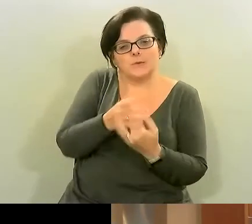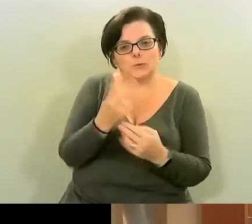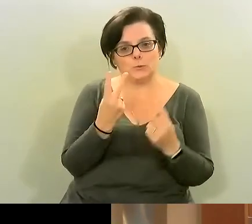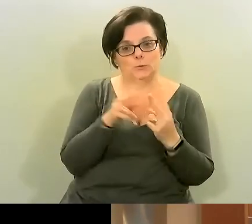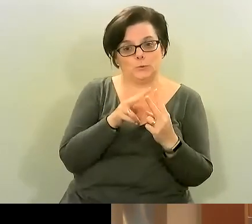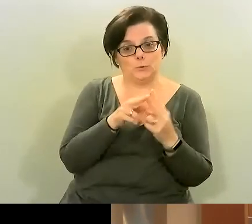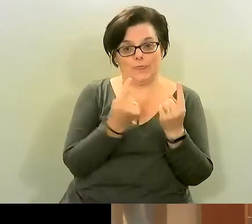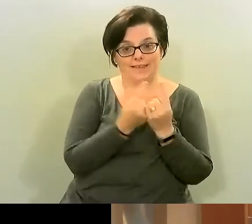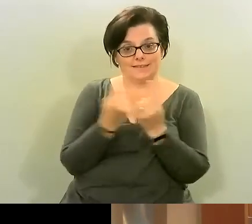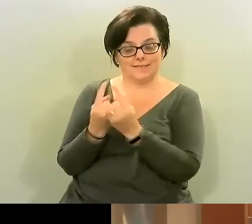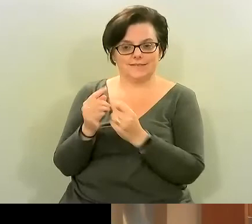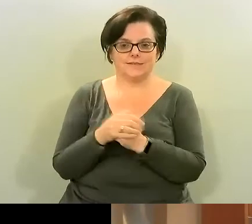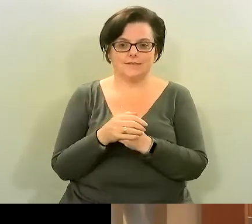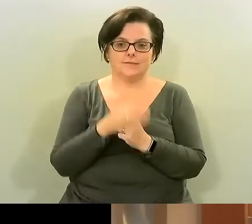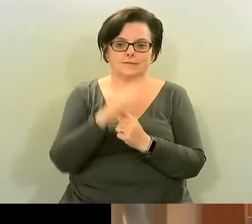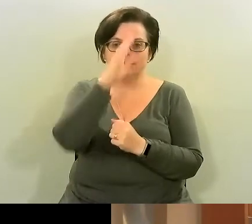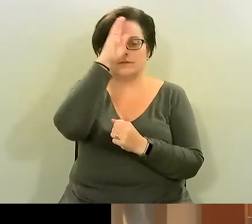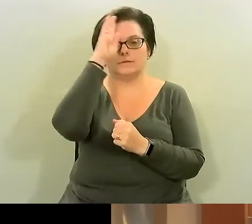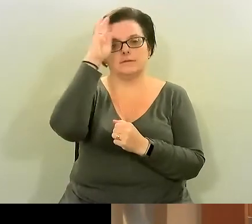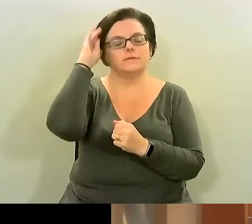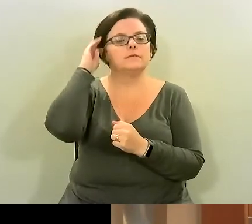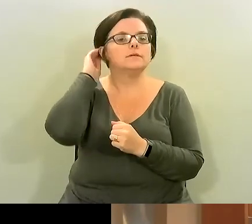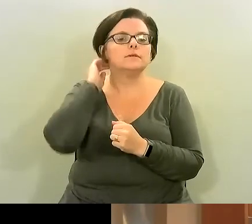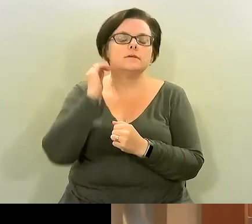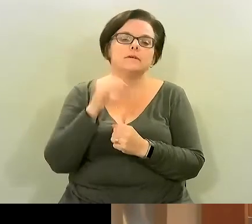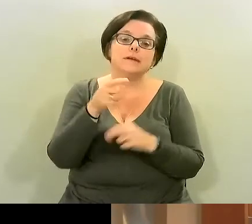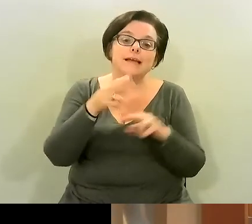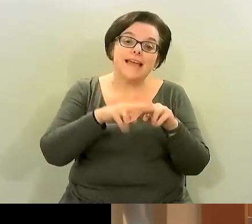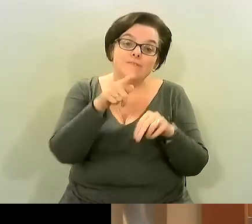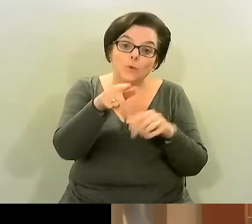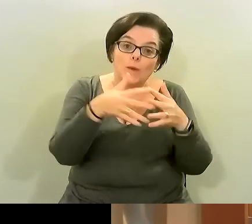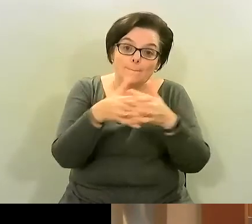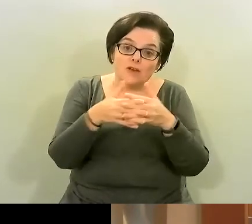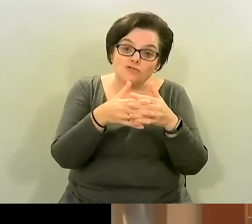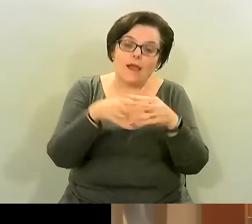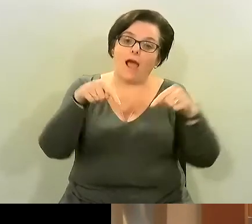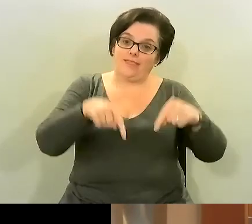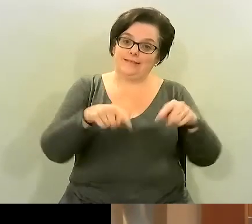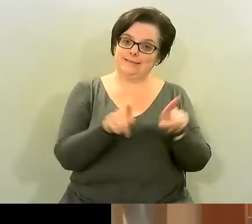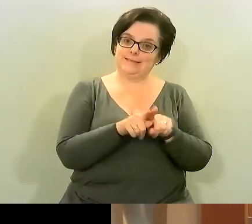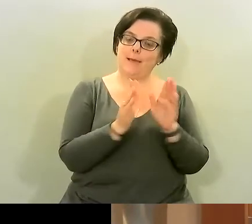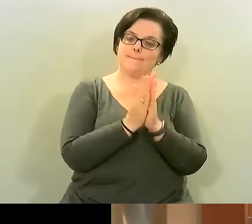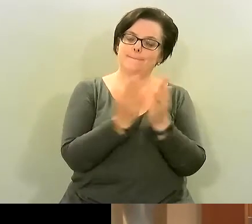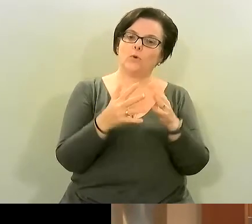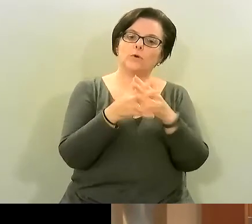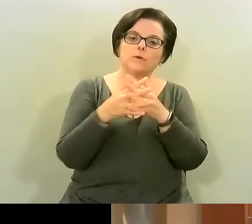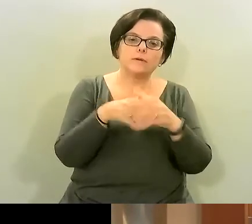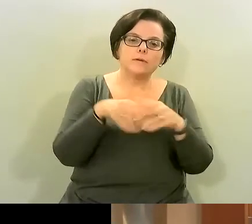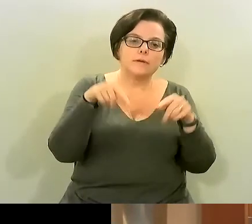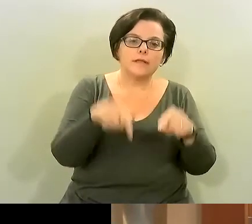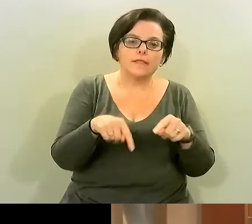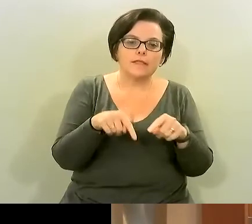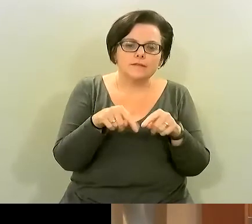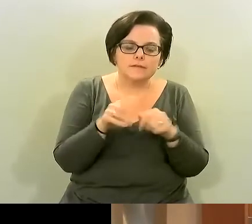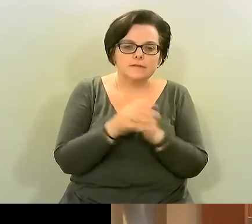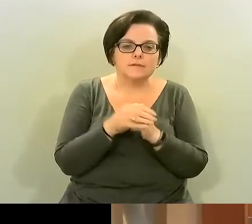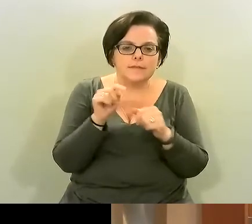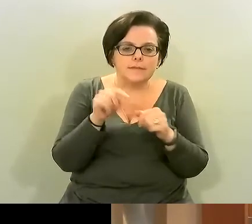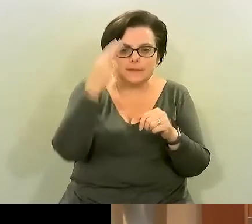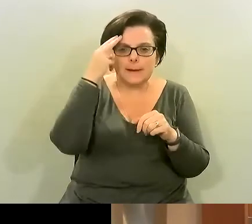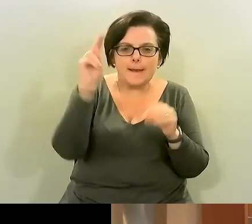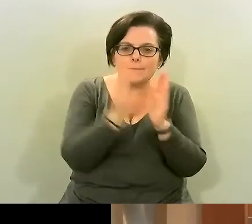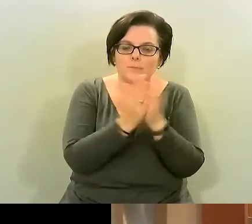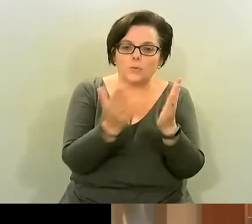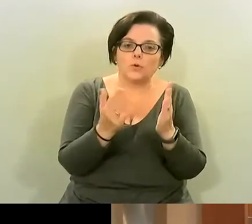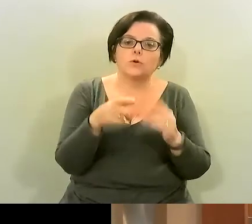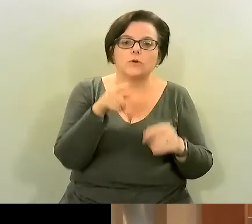of course um if anyone is in the us this is the same book in the us it's called this is your brain on food you said you had